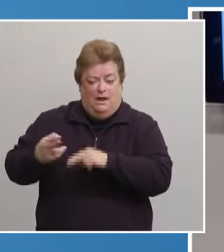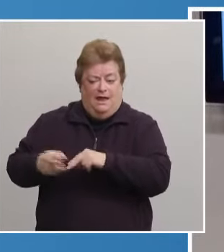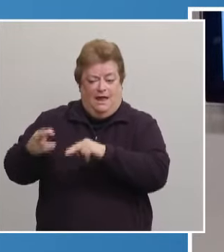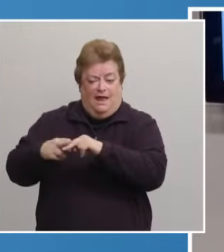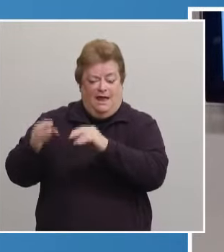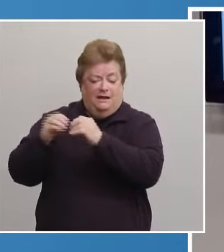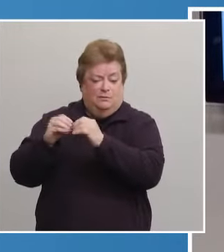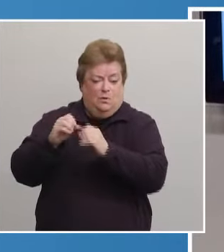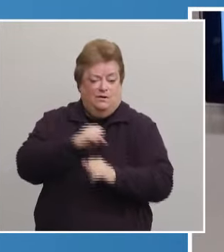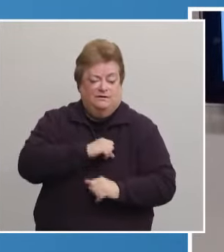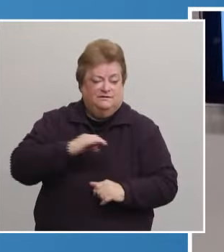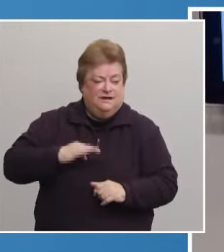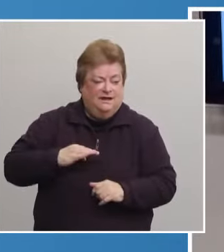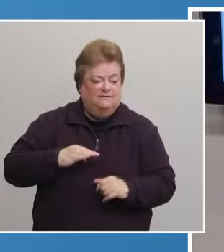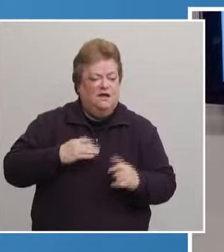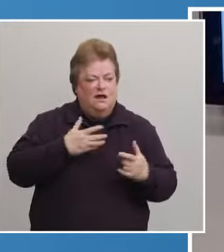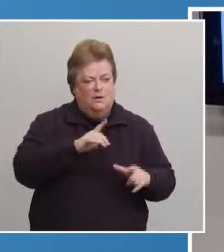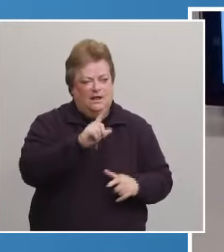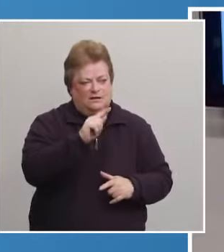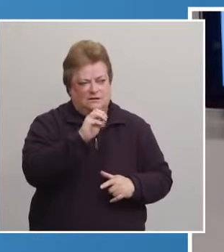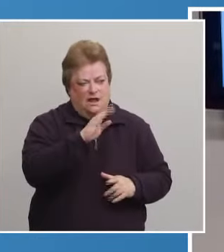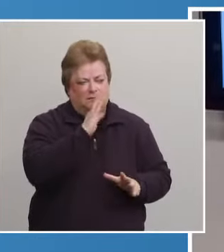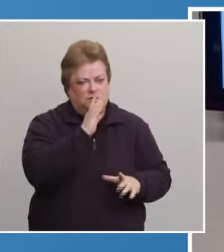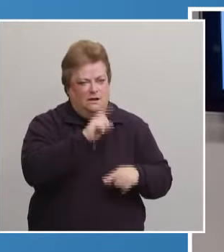Tom, I'm going to let Tom speak for PBA.